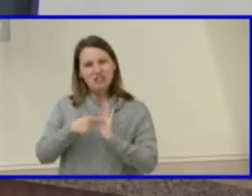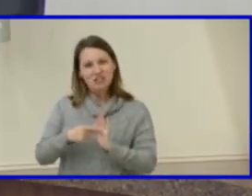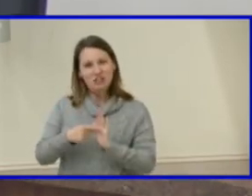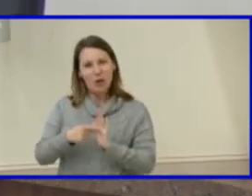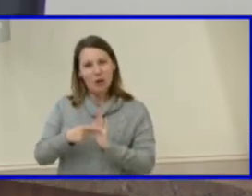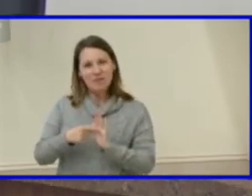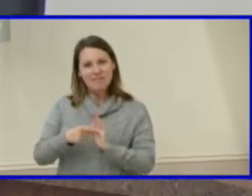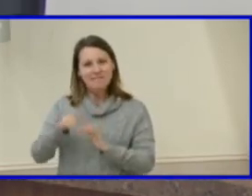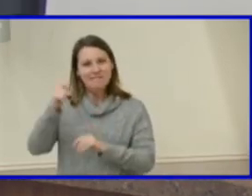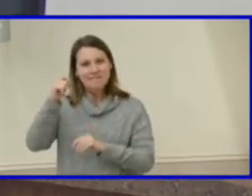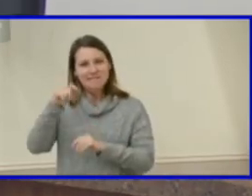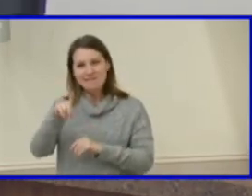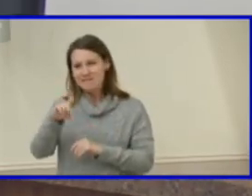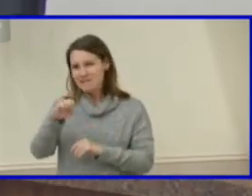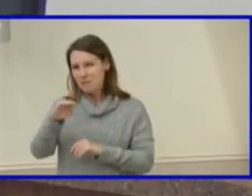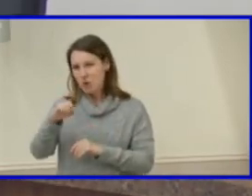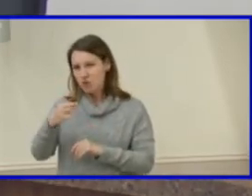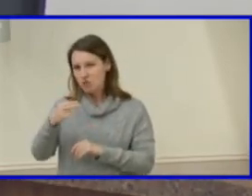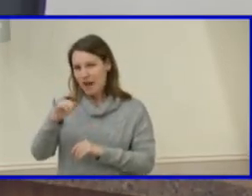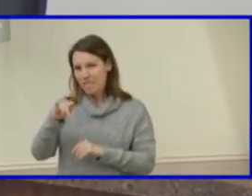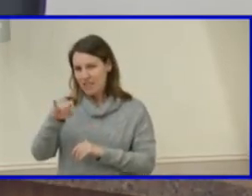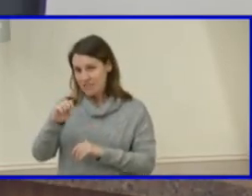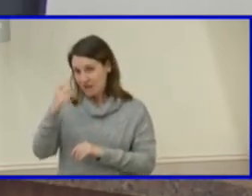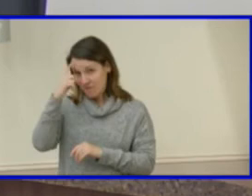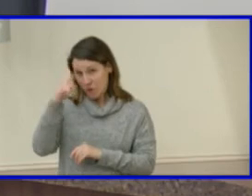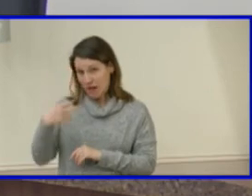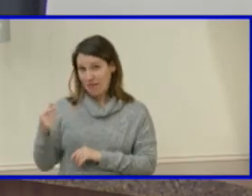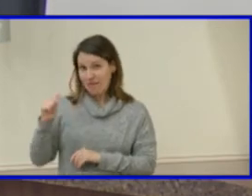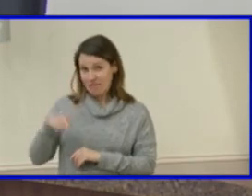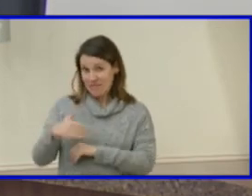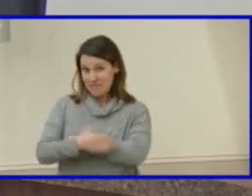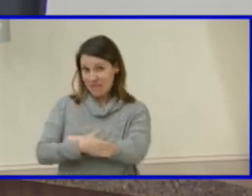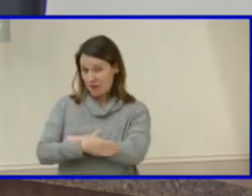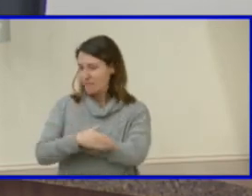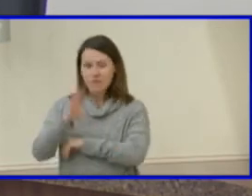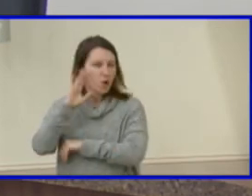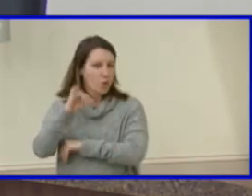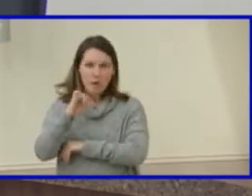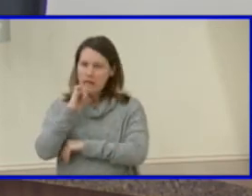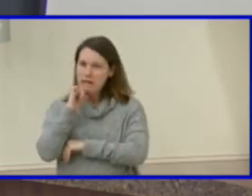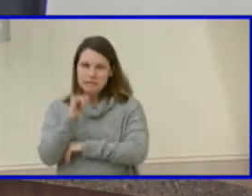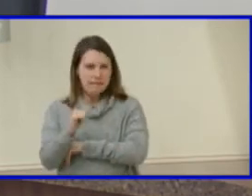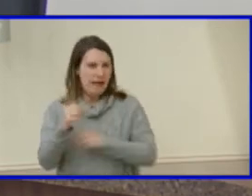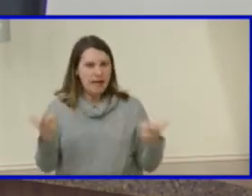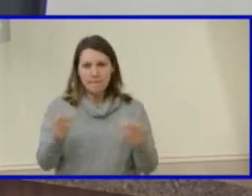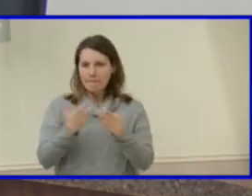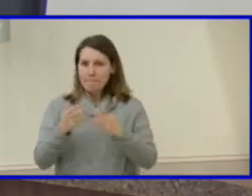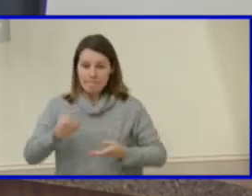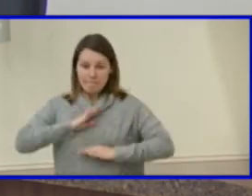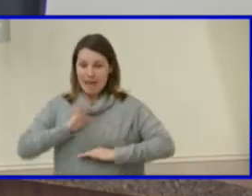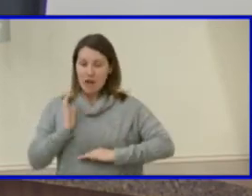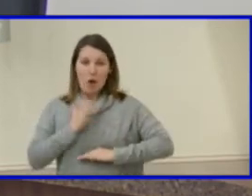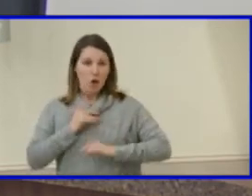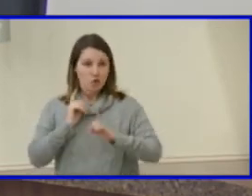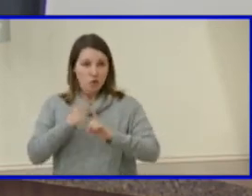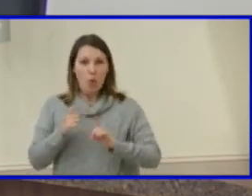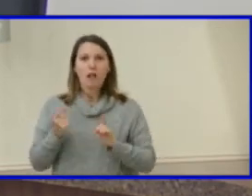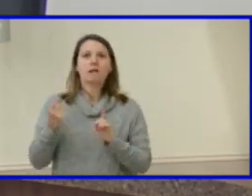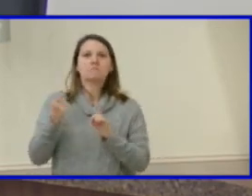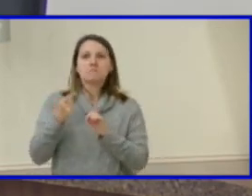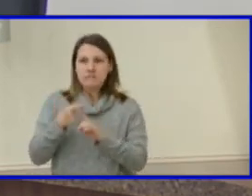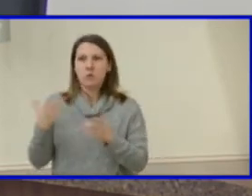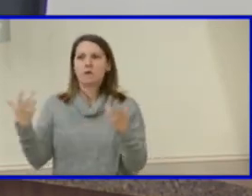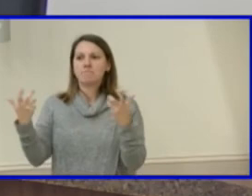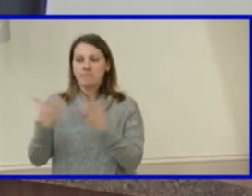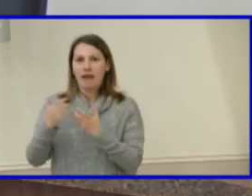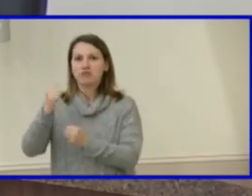County, we will not have realized our goal until the students we're sending match that demographic representation. If we believe all students